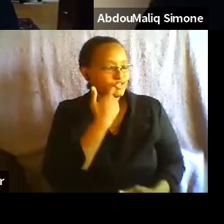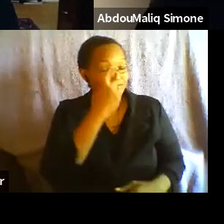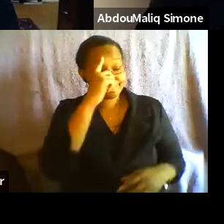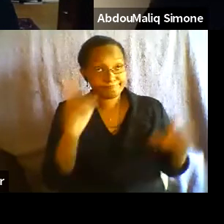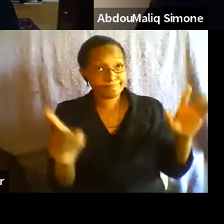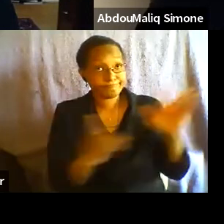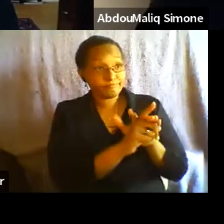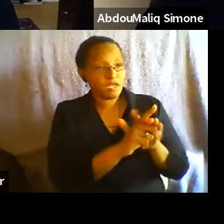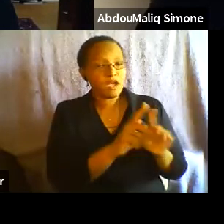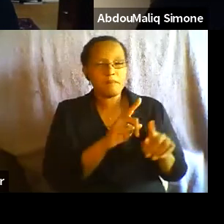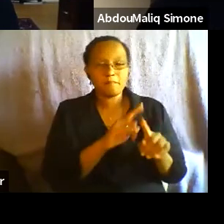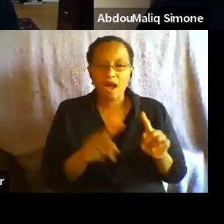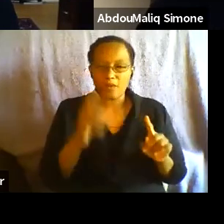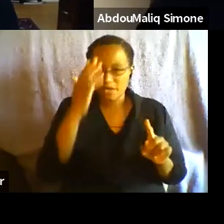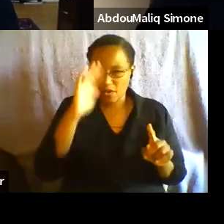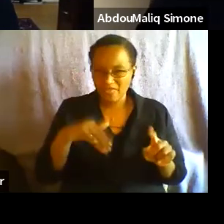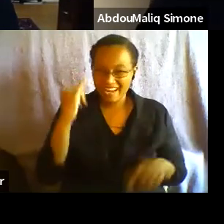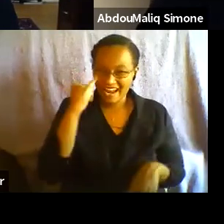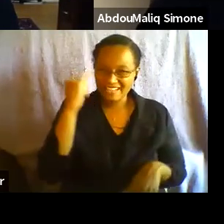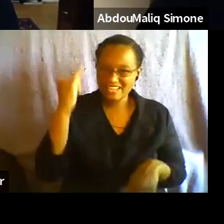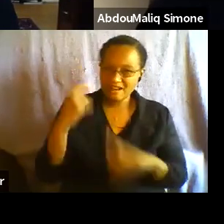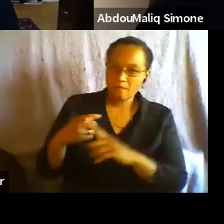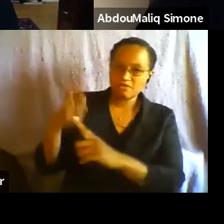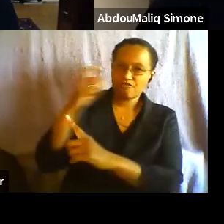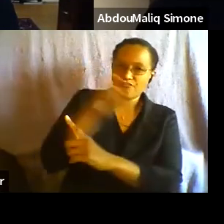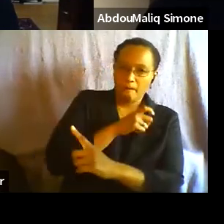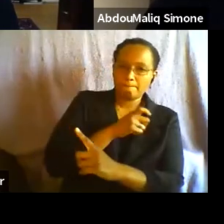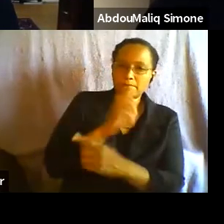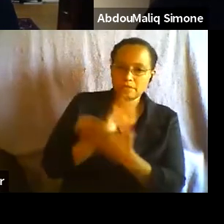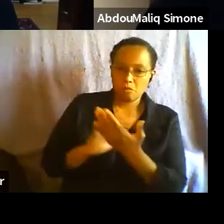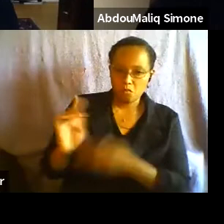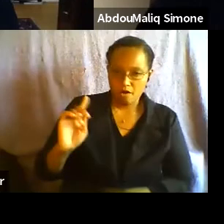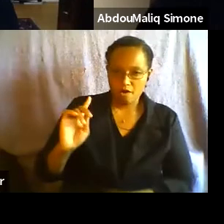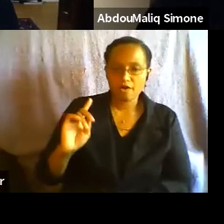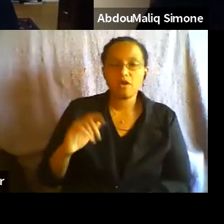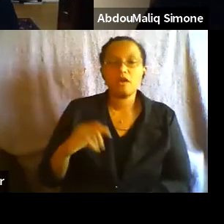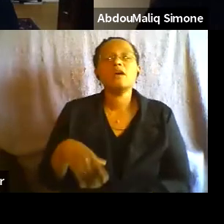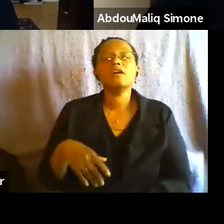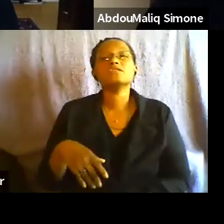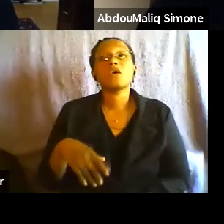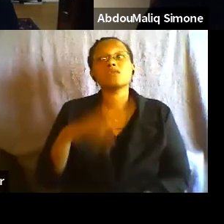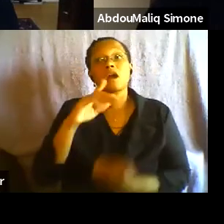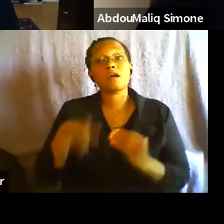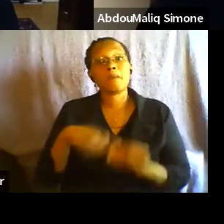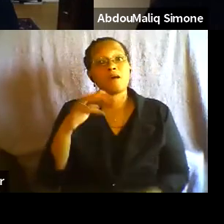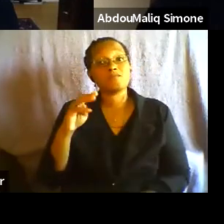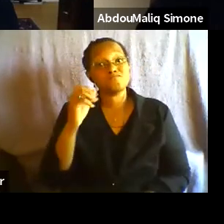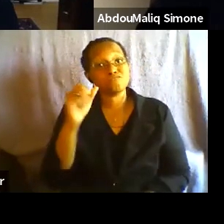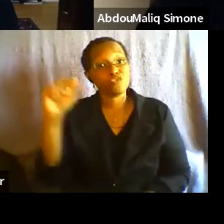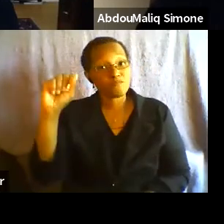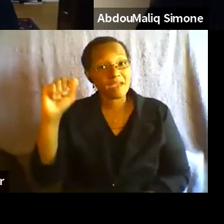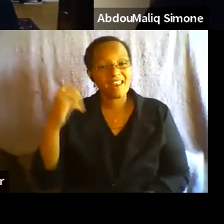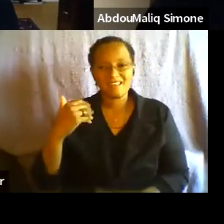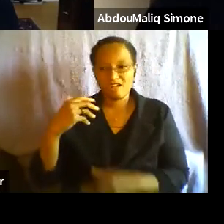from somewhere. And when it comes to movements in particular, um, there, there are histories of struggle there. There are histories of,